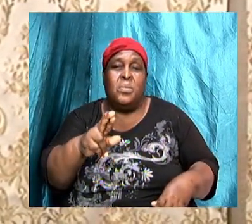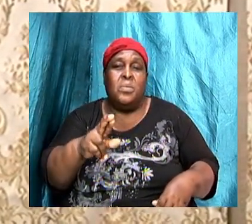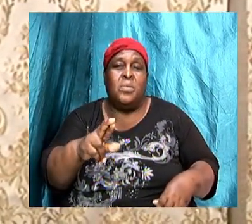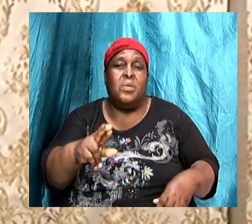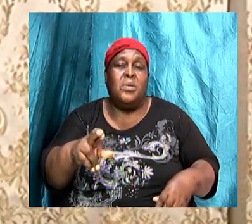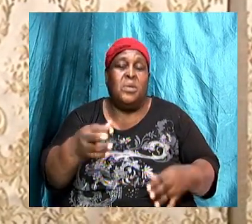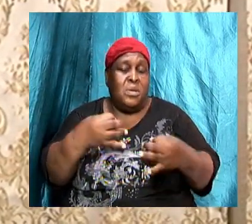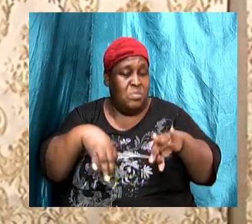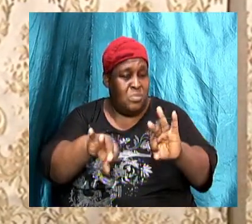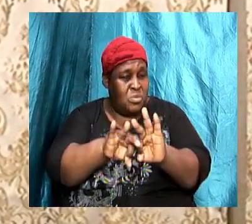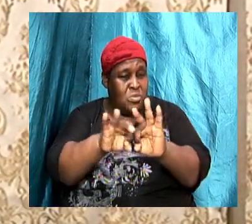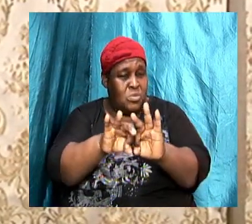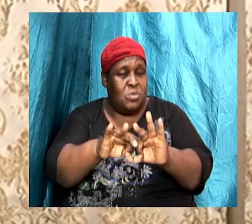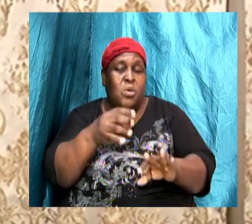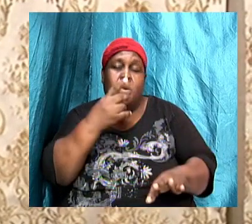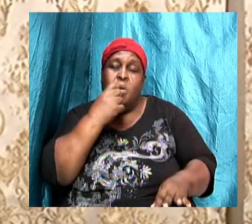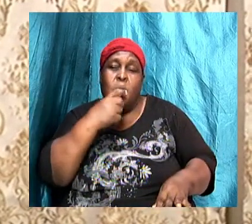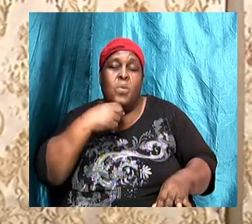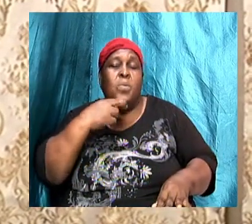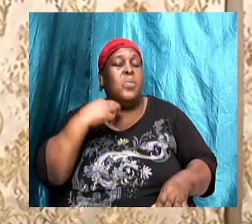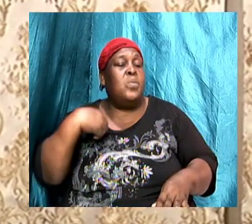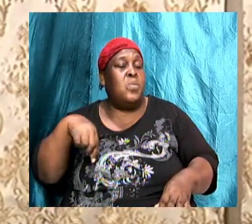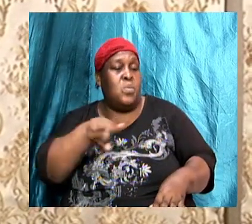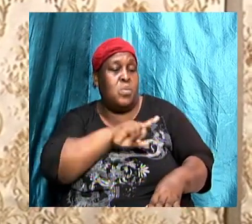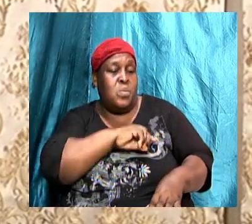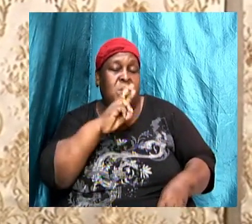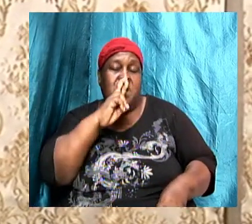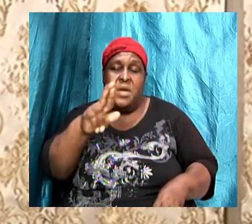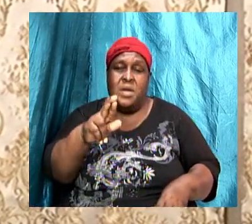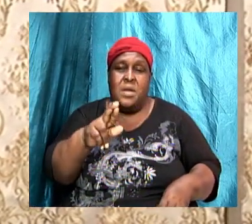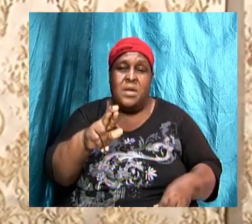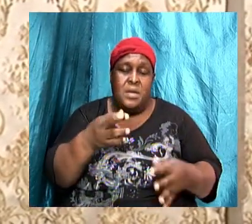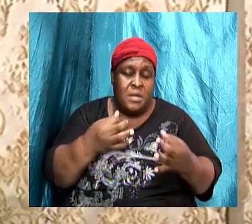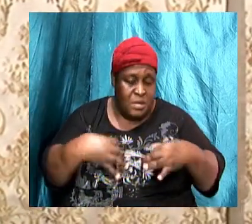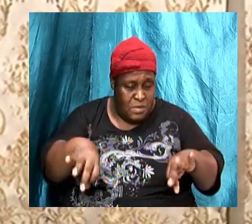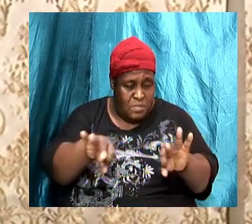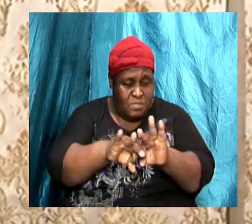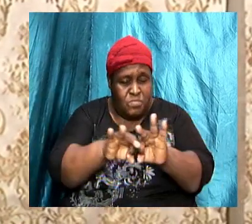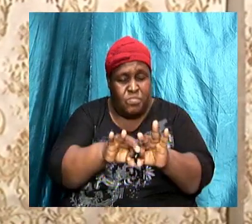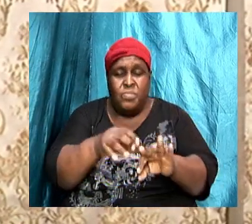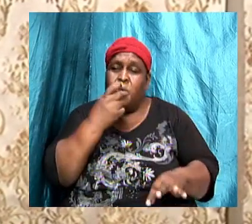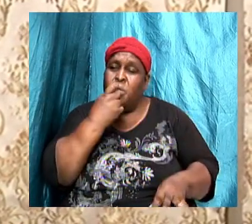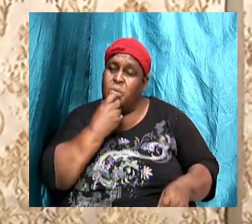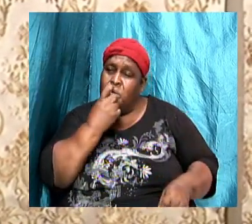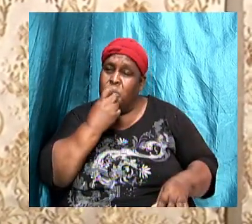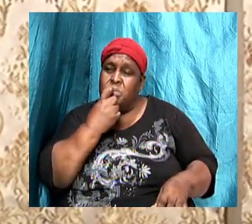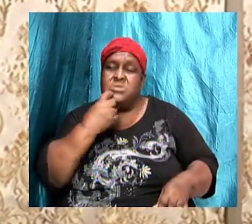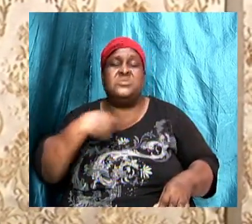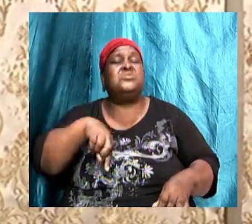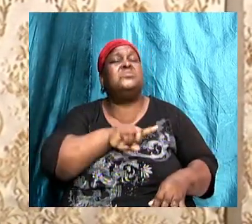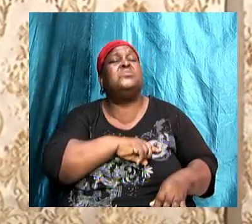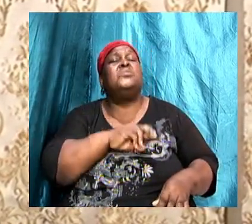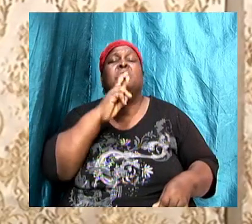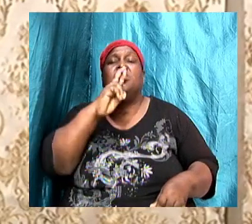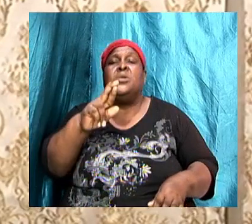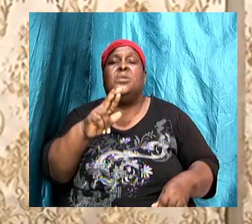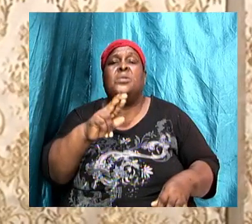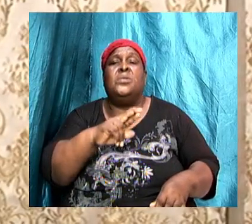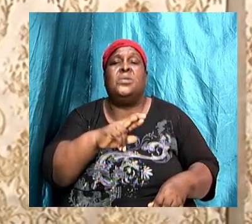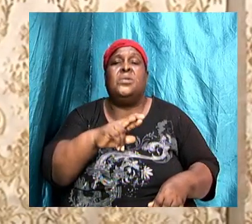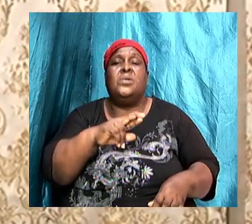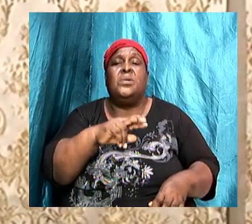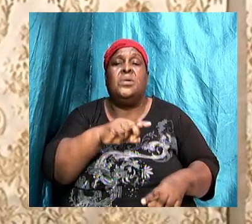who we are it is important that we recognize whose we are and when we are in the church